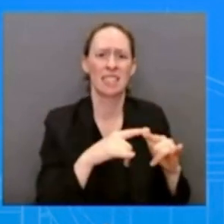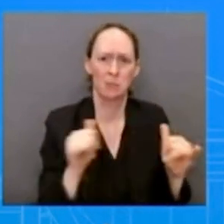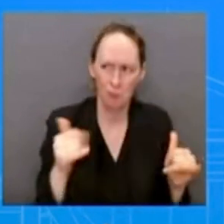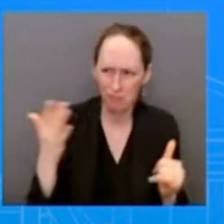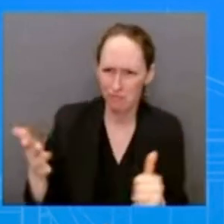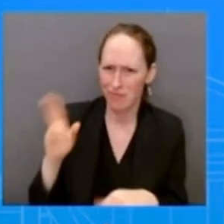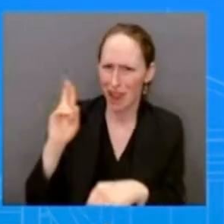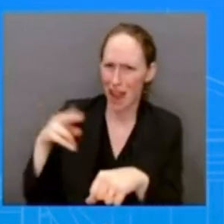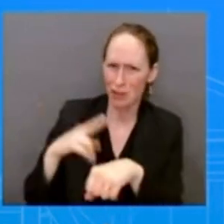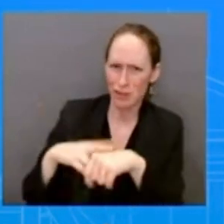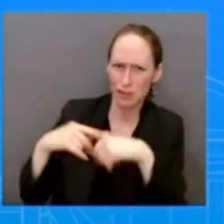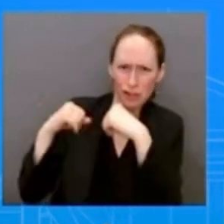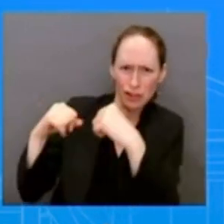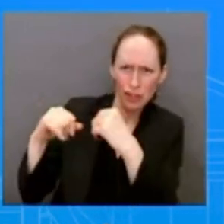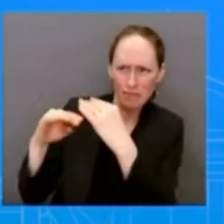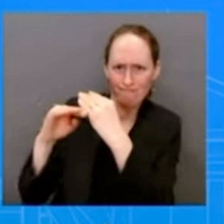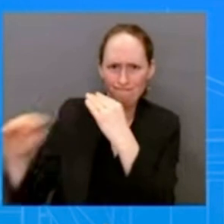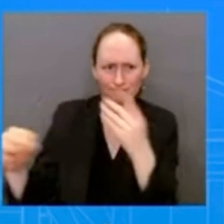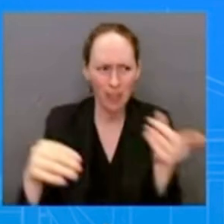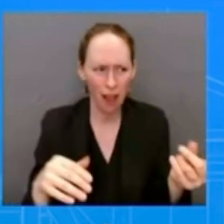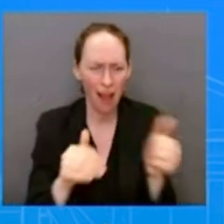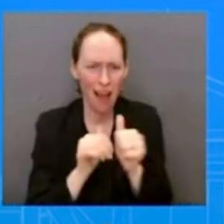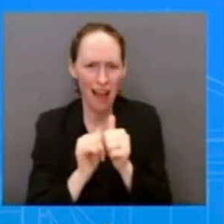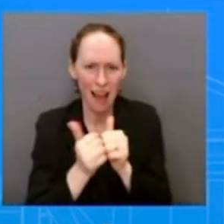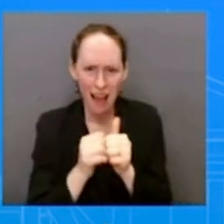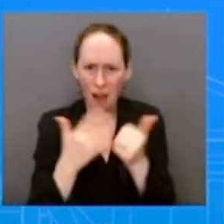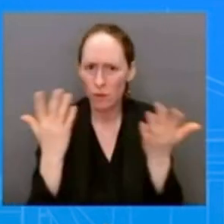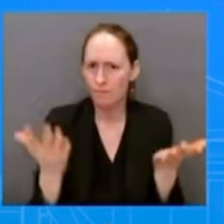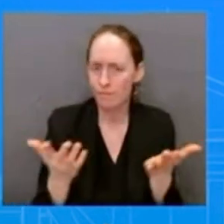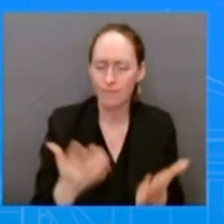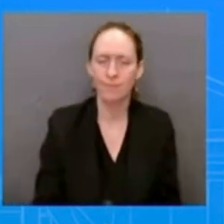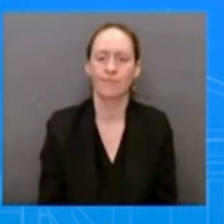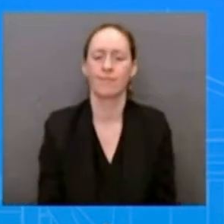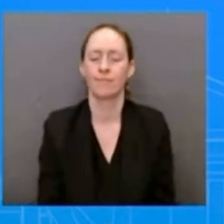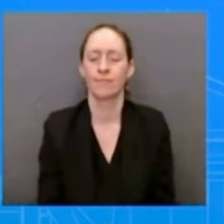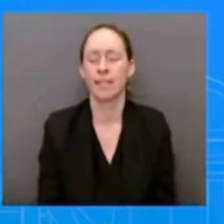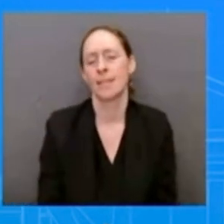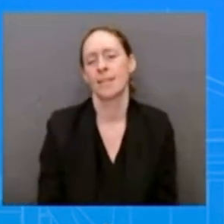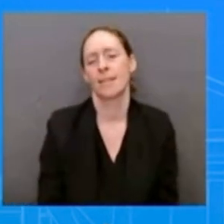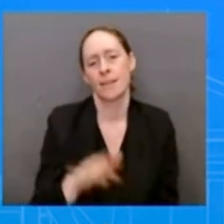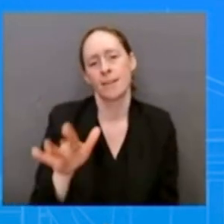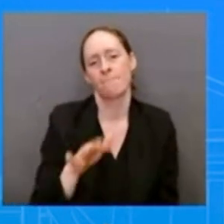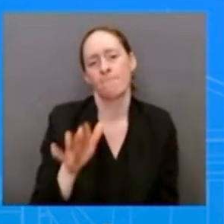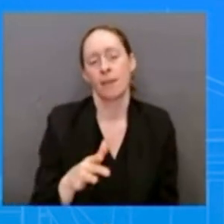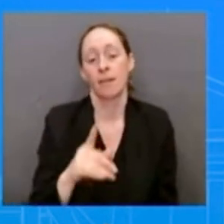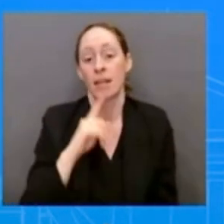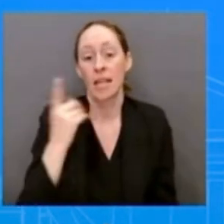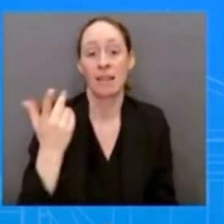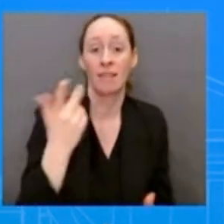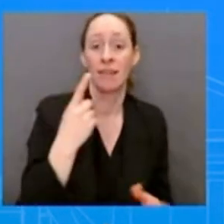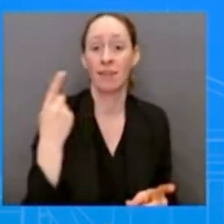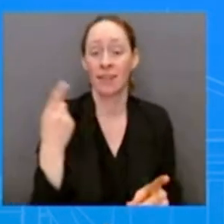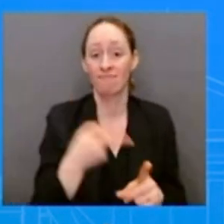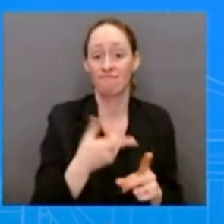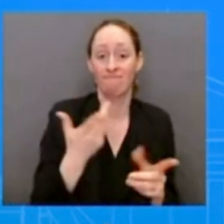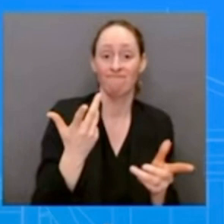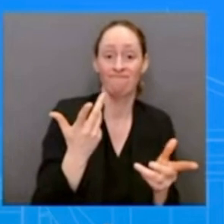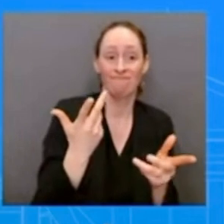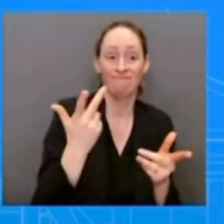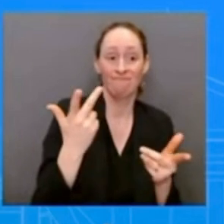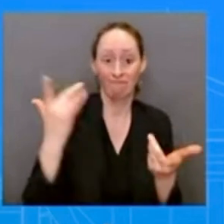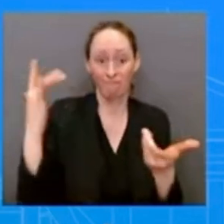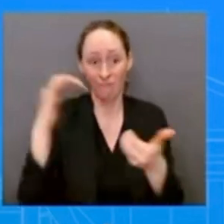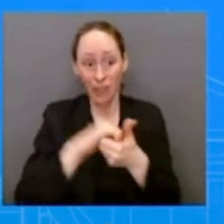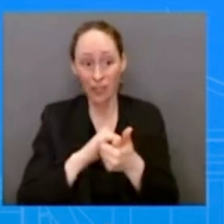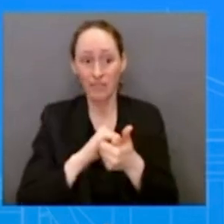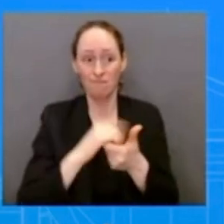you know a multinational force or anything like that again i don't want to get ahead of the conversation here but uh as